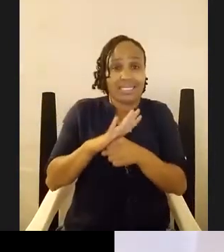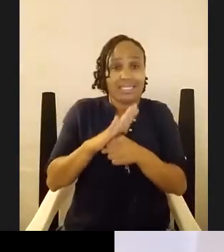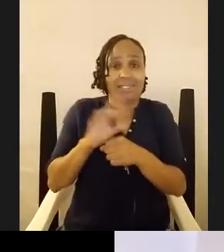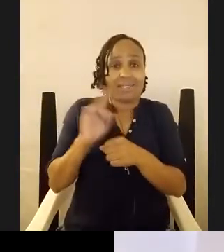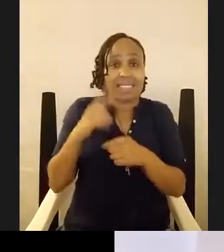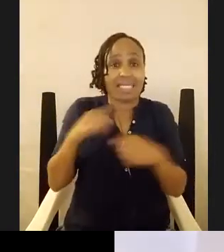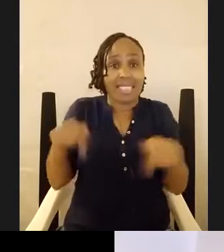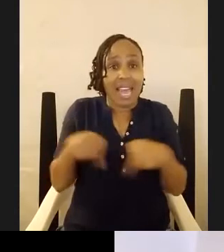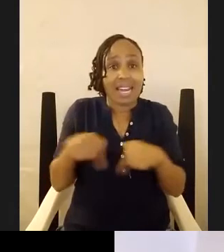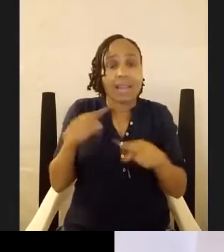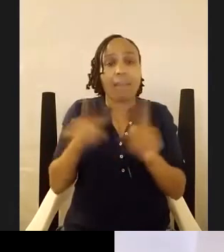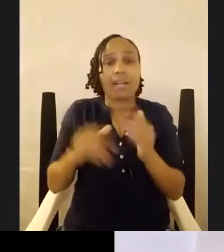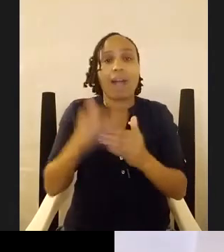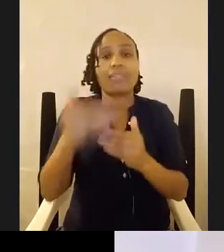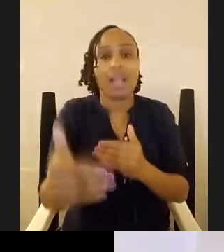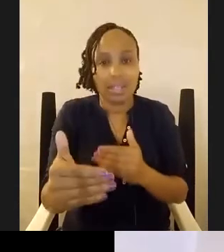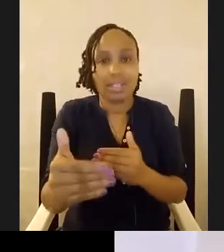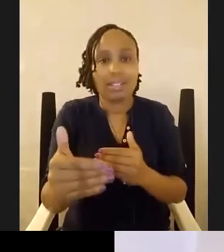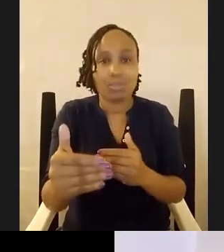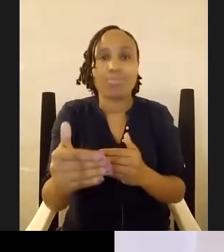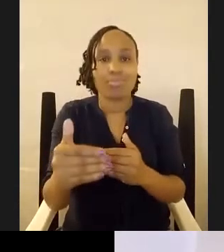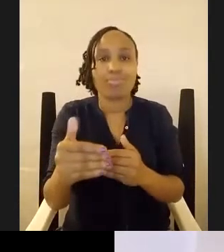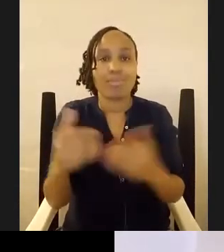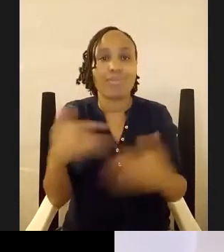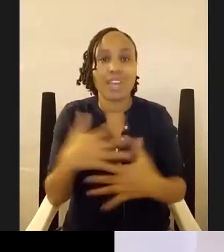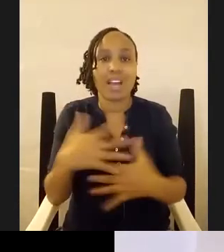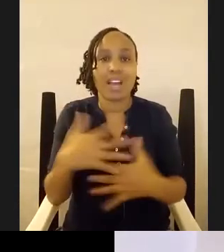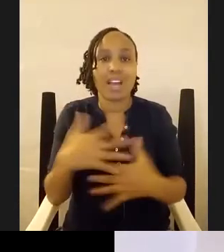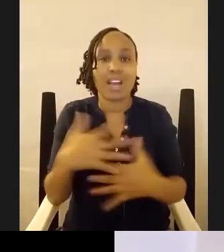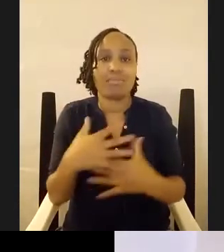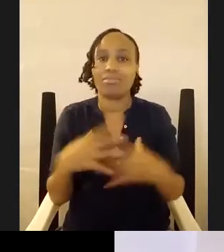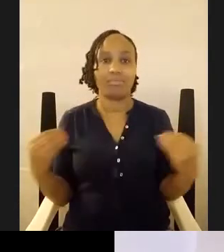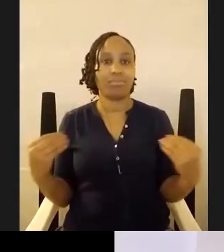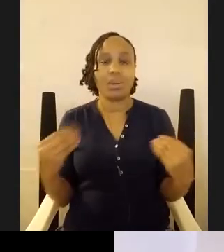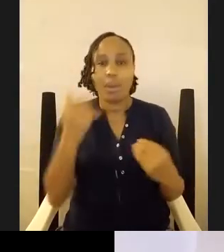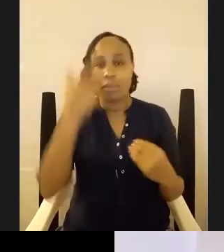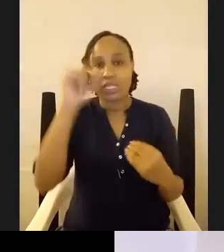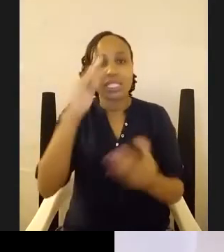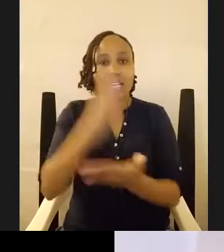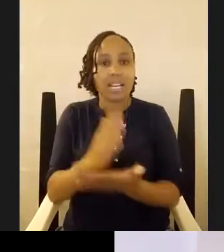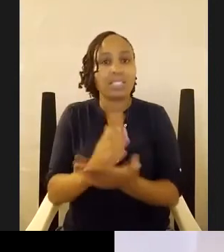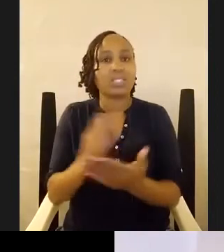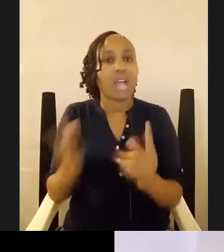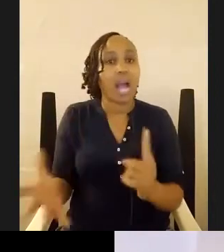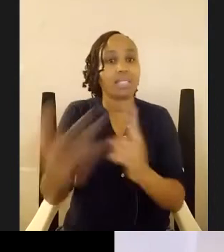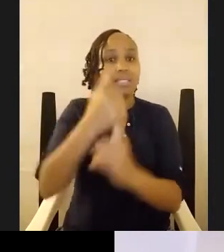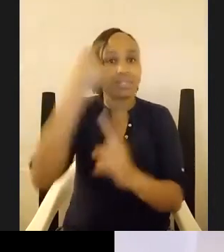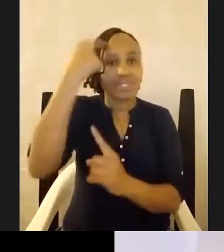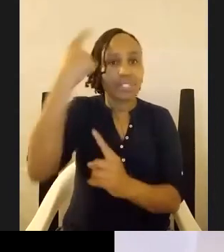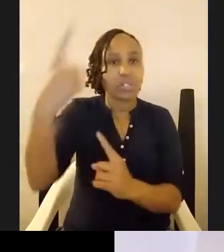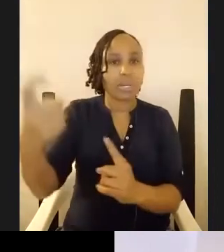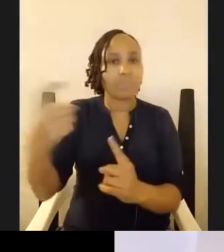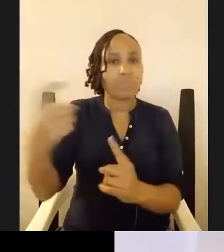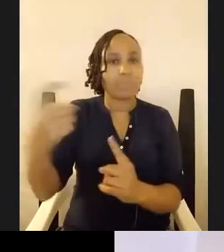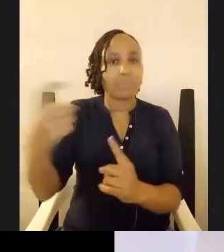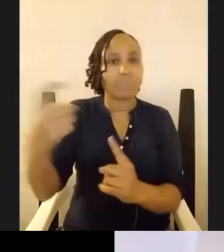that you get over that fear because this is the realization of a lifelong dream something that i've always wanted something that i've pursued to